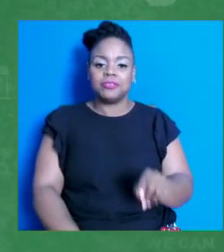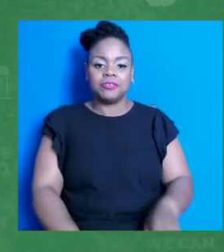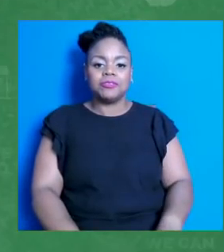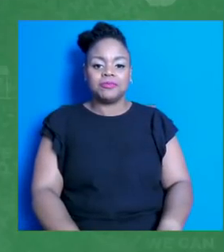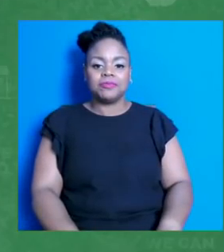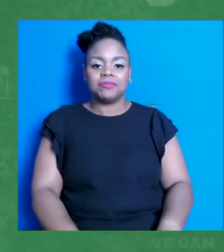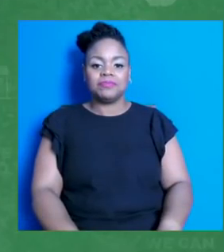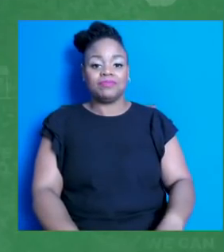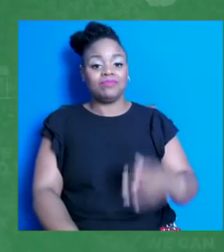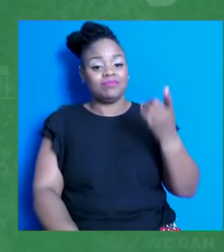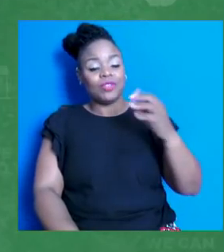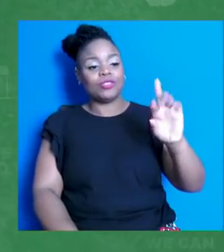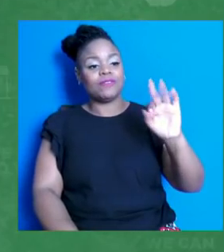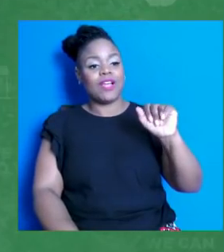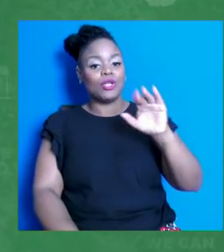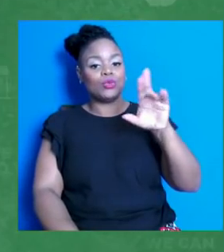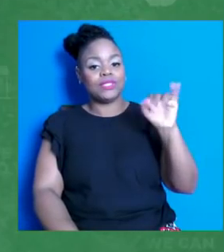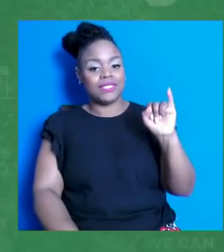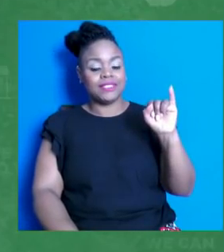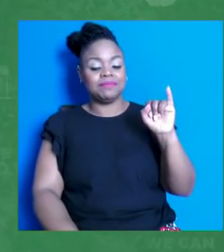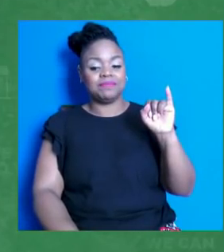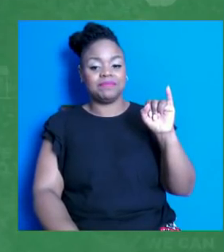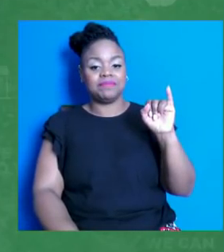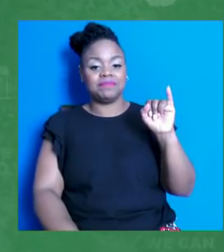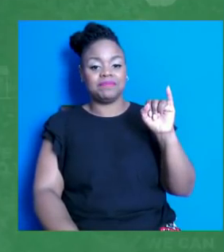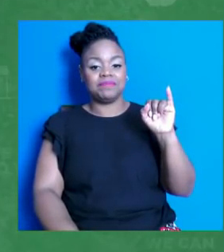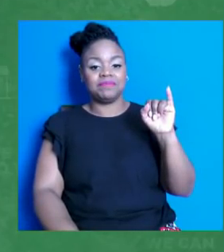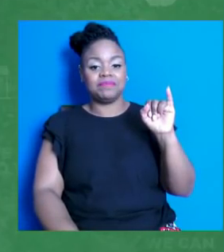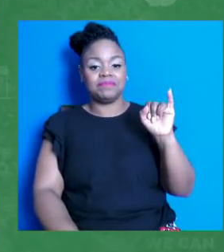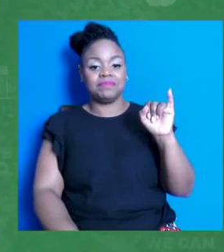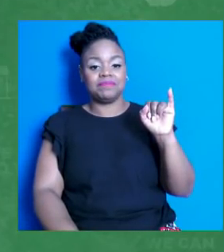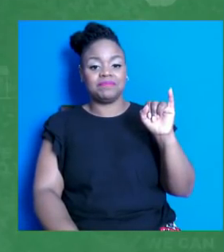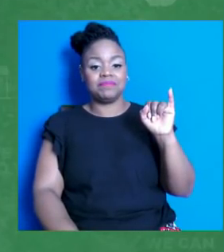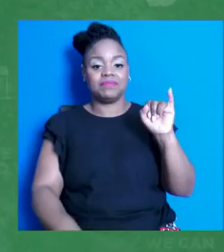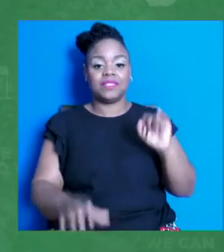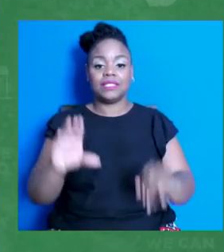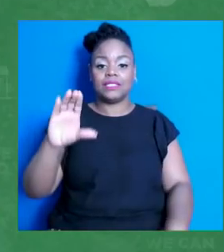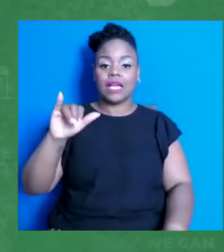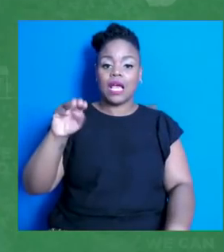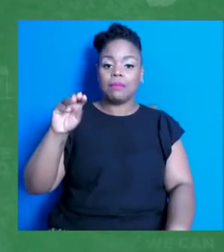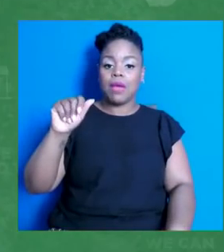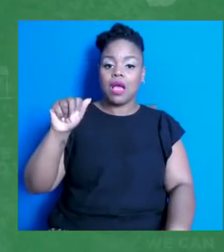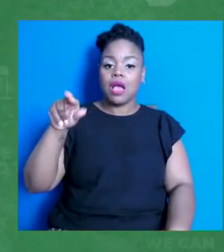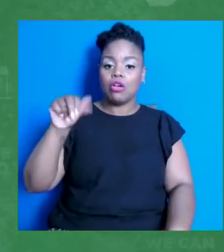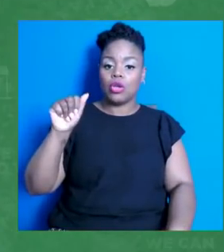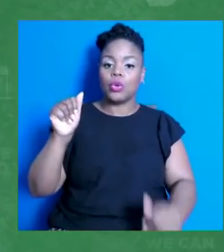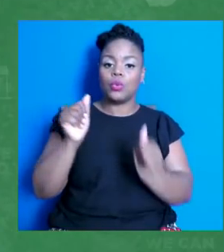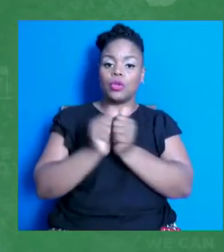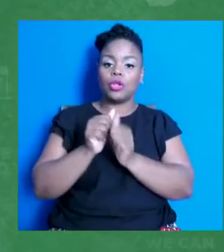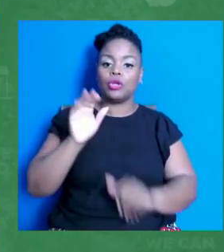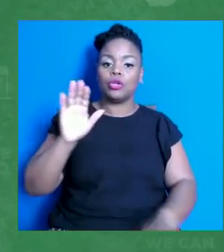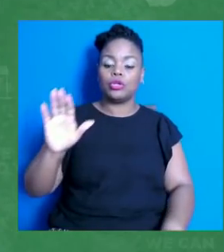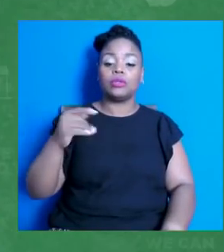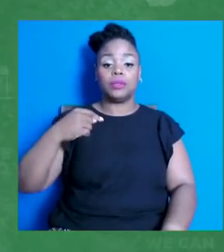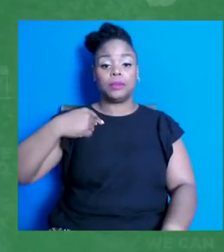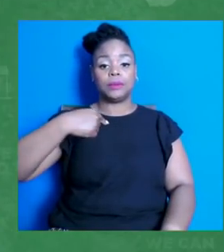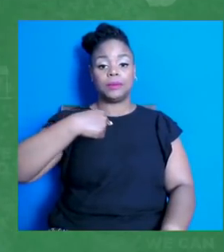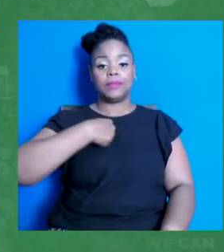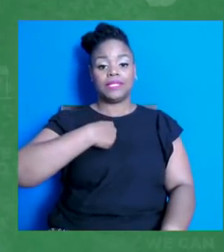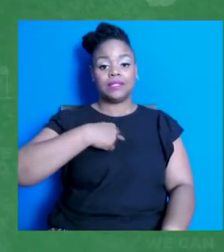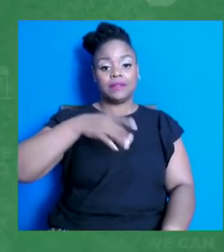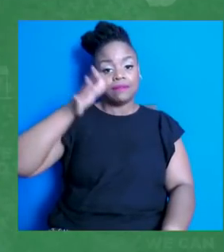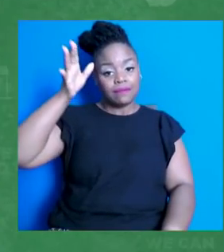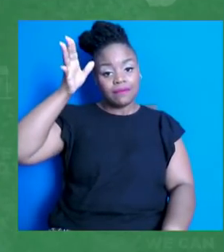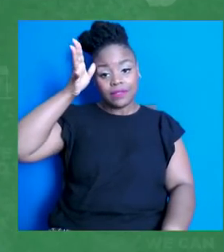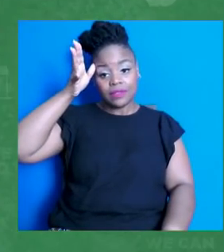Okay. Xiomara, your work with the Mi Familia Vota organization is focused especially on the